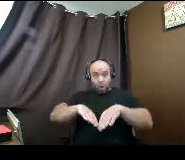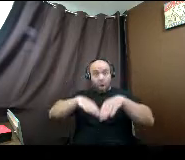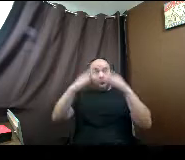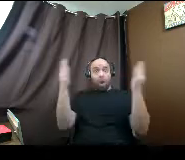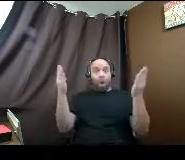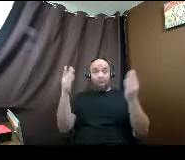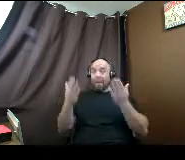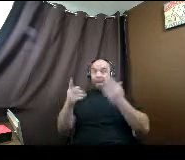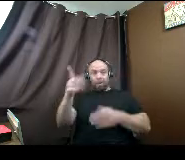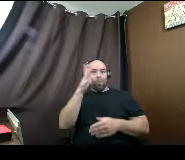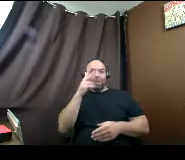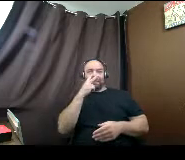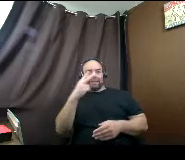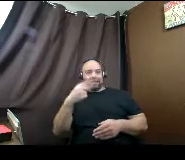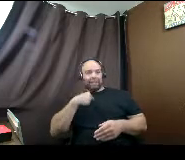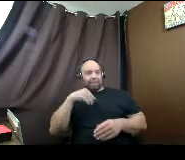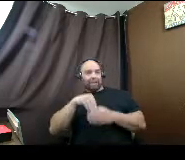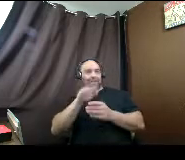buildings.